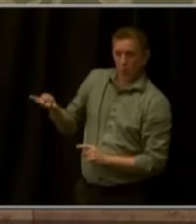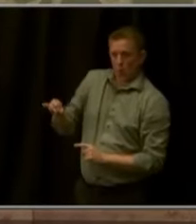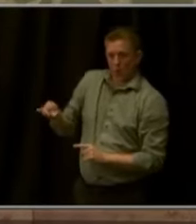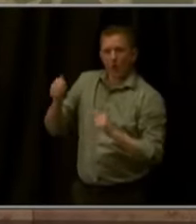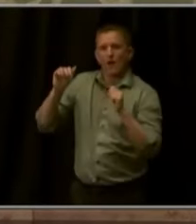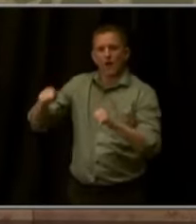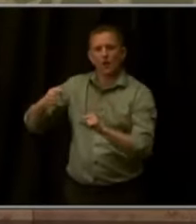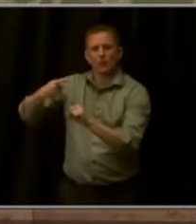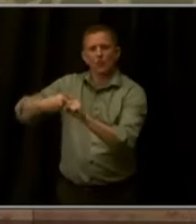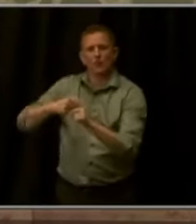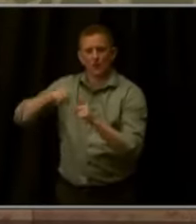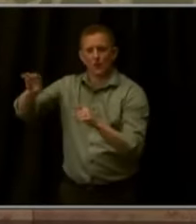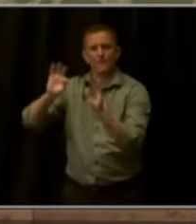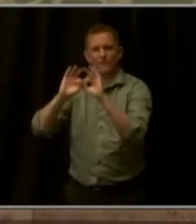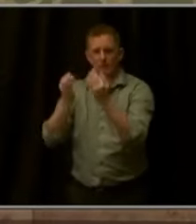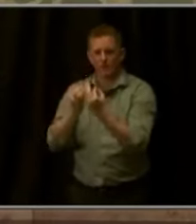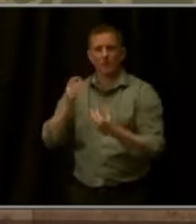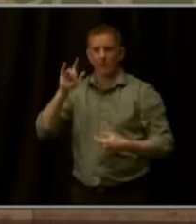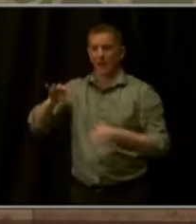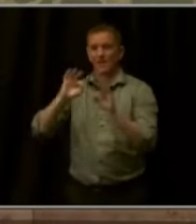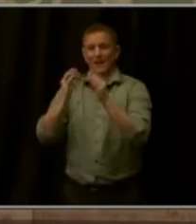Yosef, who's here today with his family.